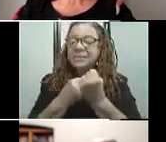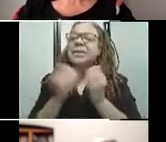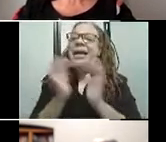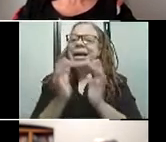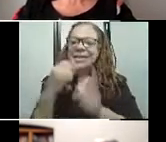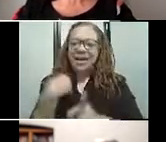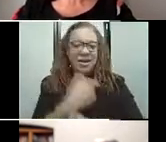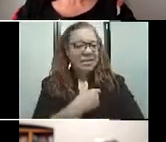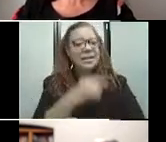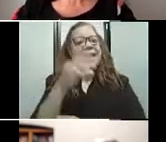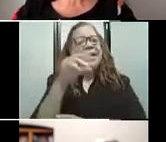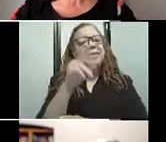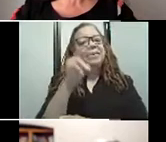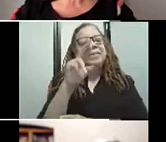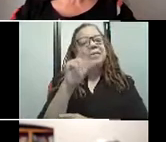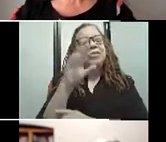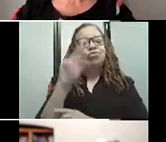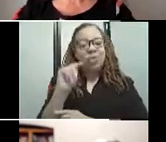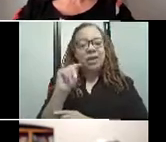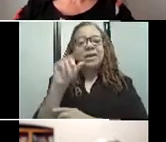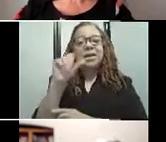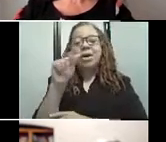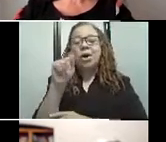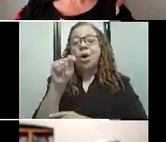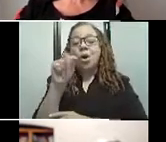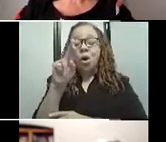us at dracutarts at gmail.com.